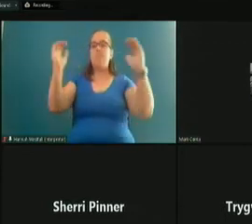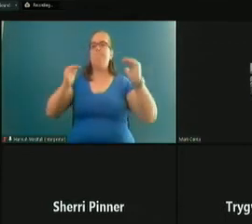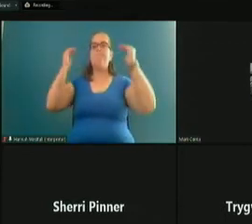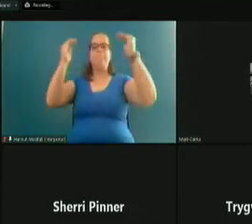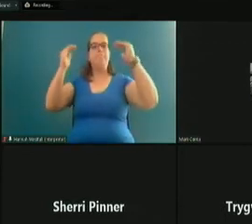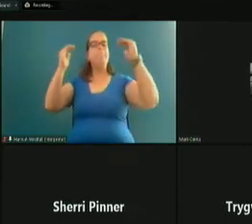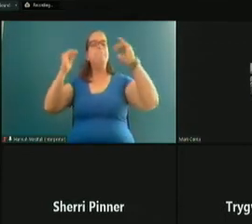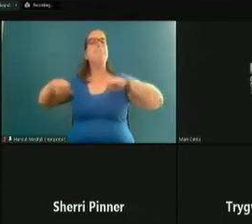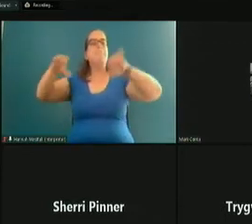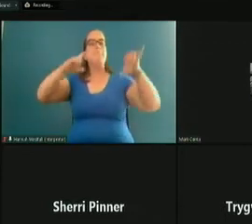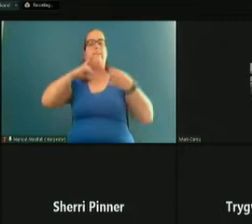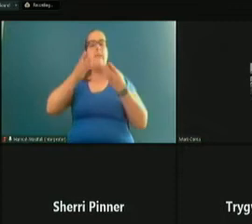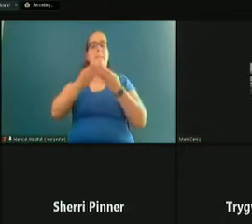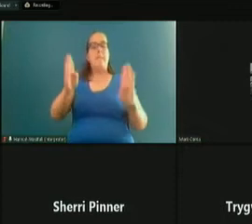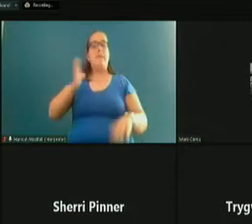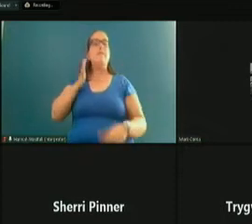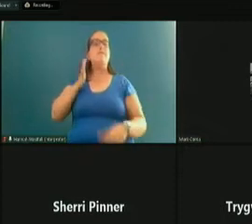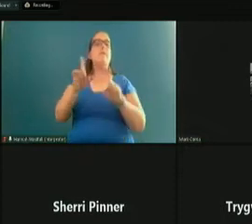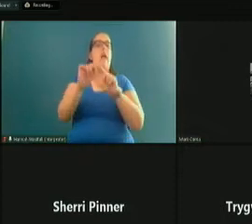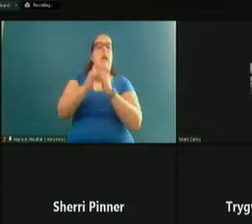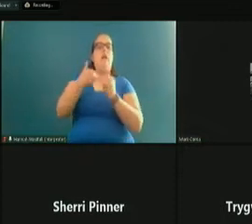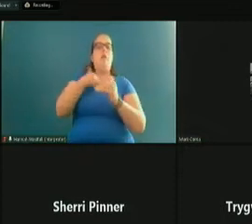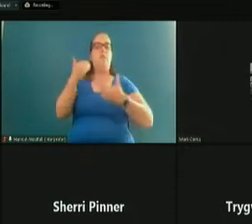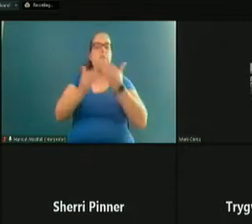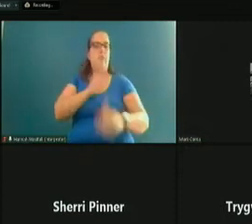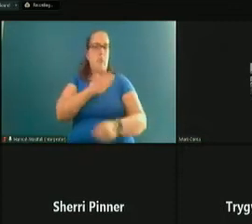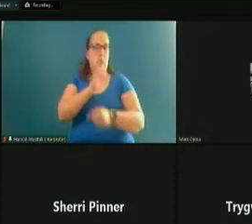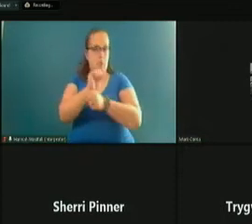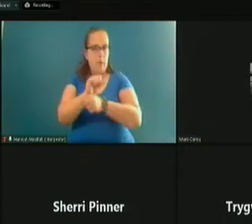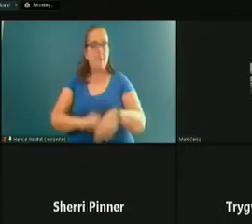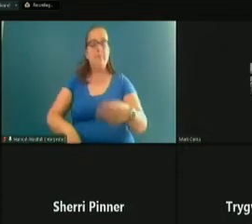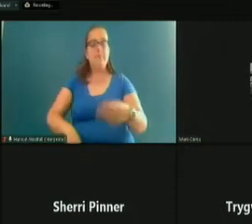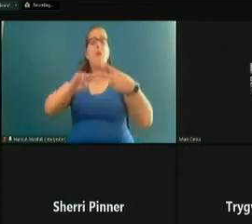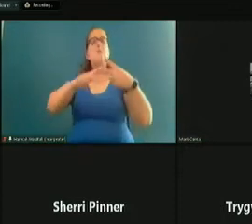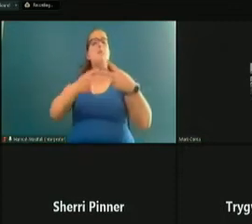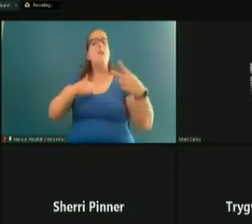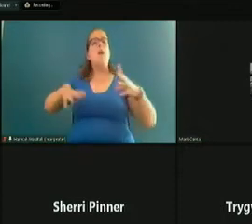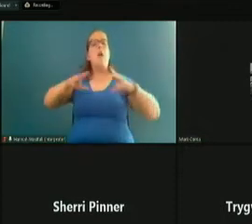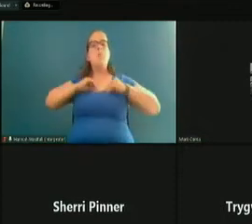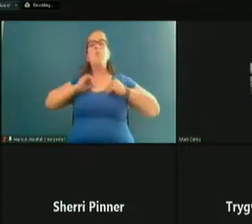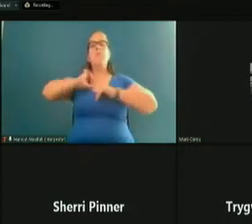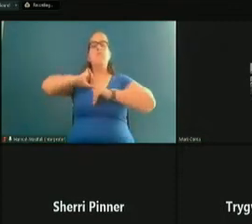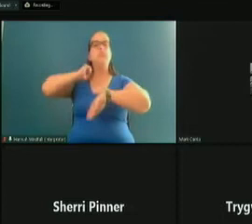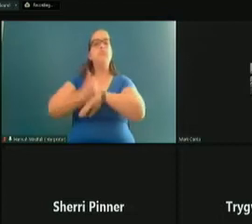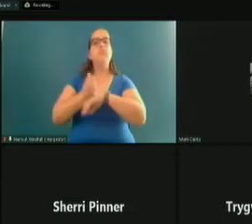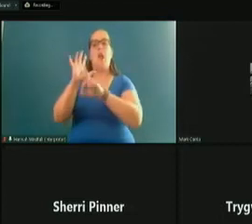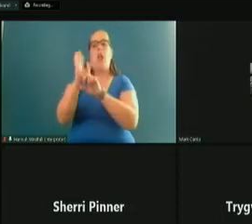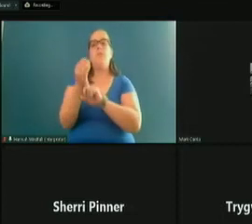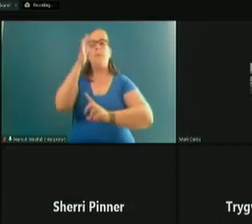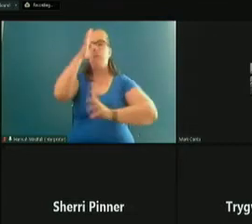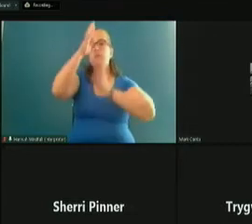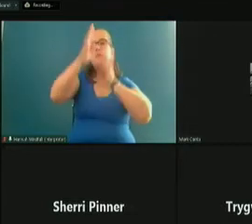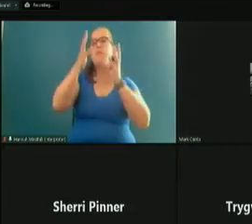in how we perform our work. Second, I embrace and have established a culture of innovation and